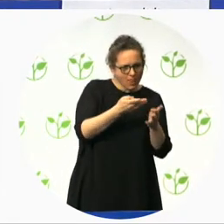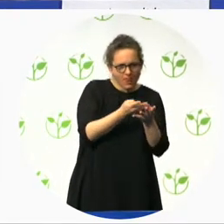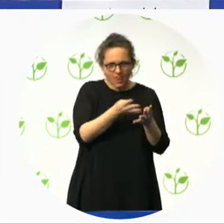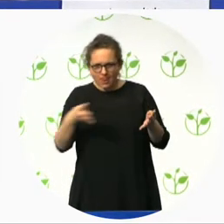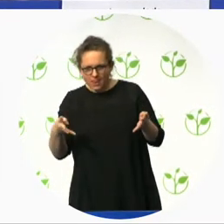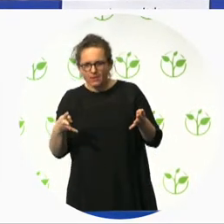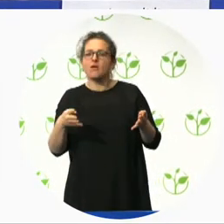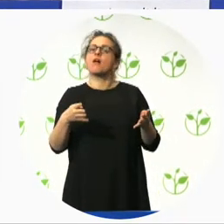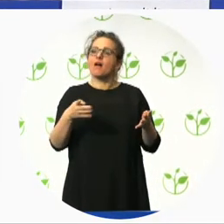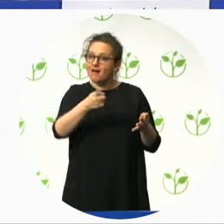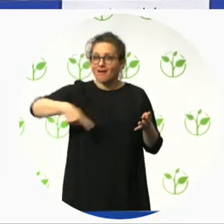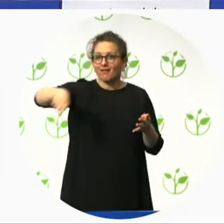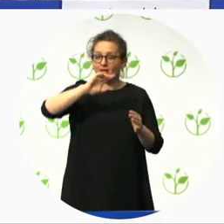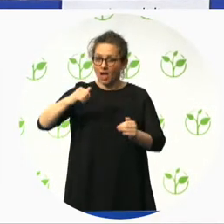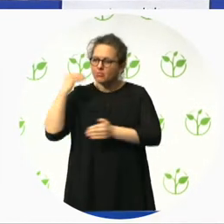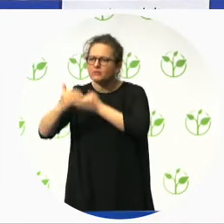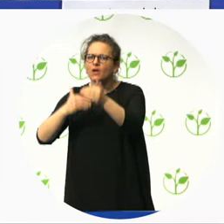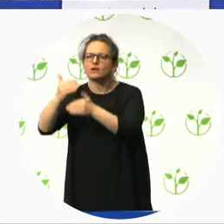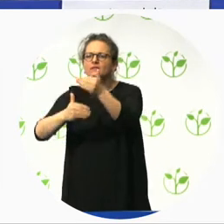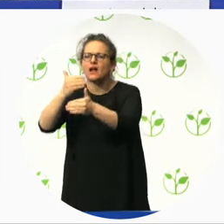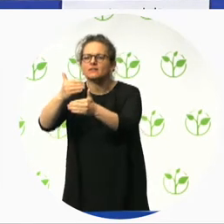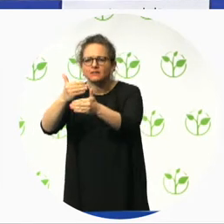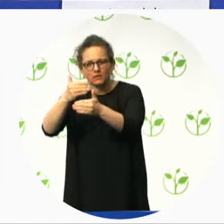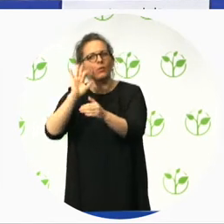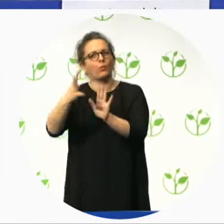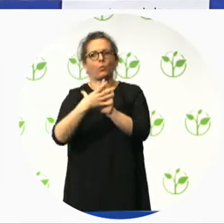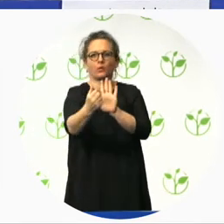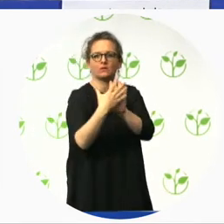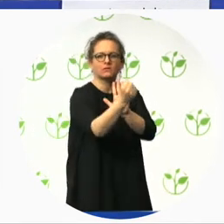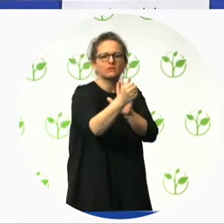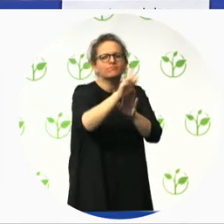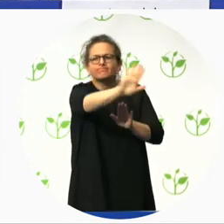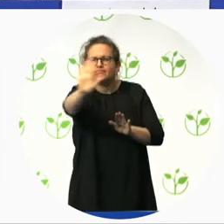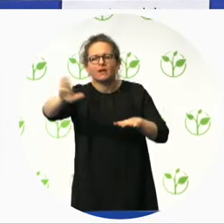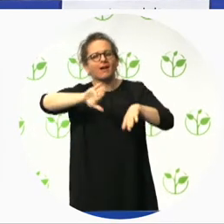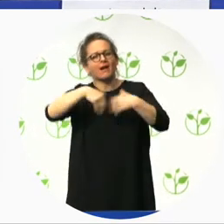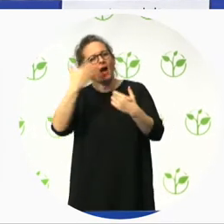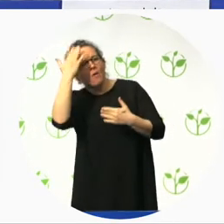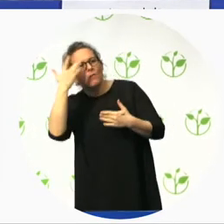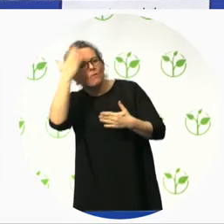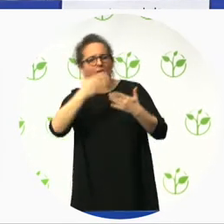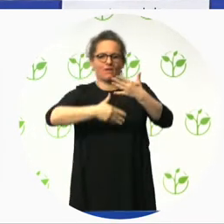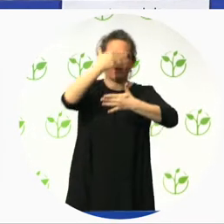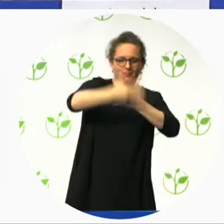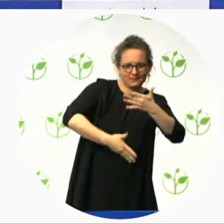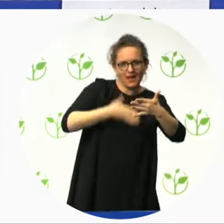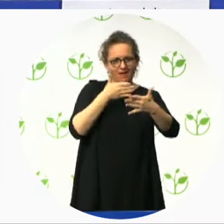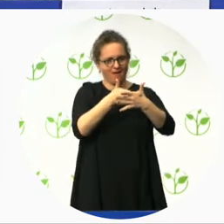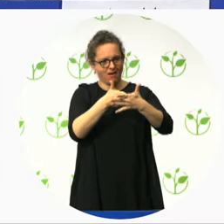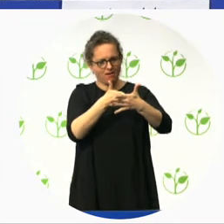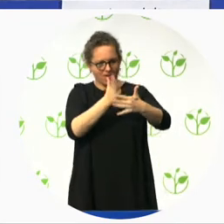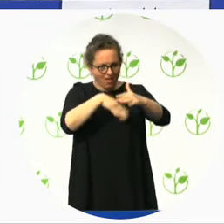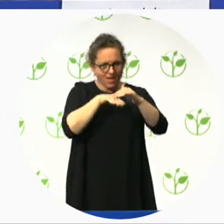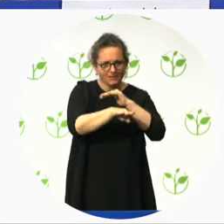web accessibility and you managed to keep in the time even without the tool, the timekeeping tool.